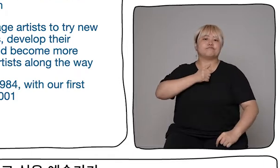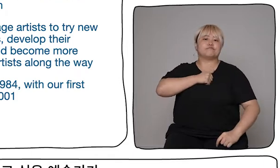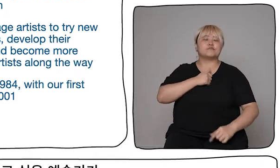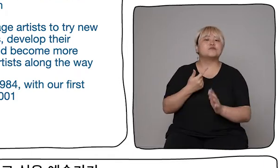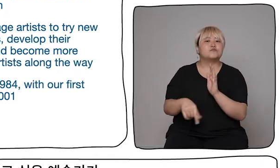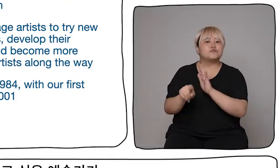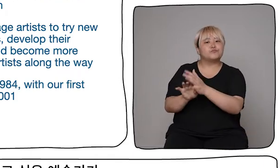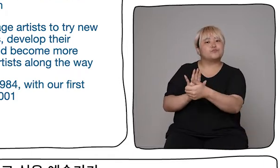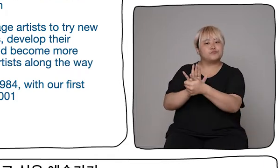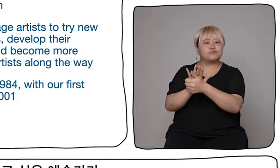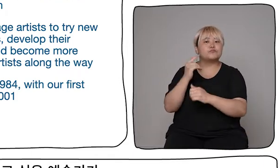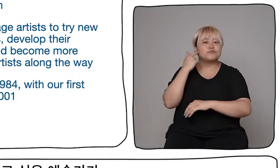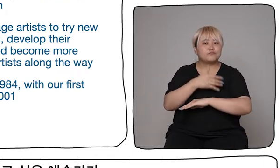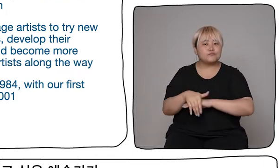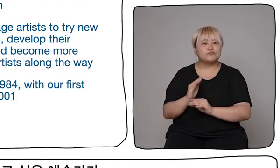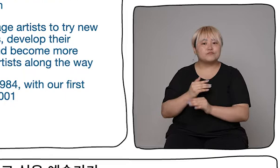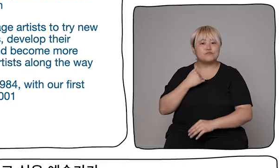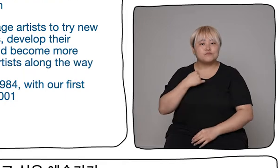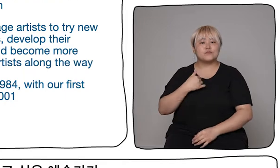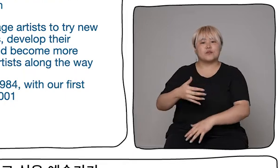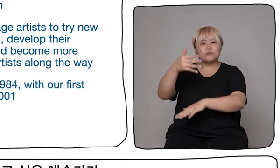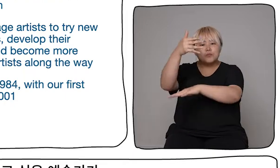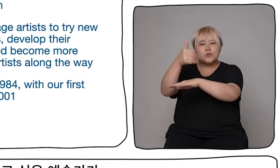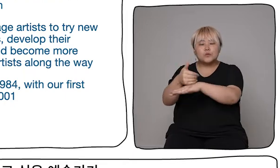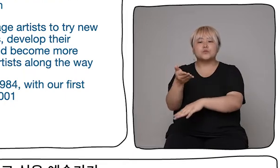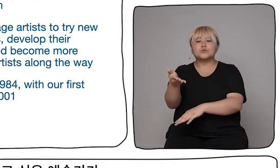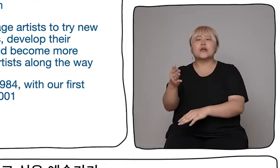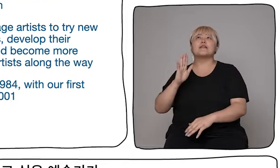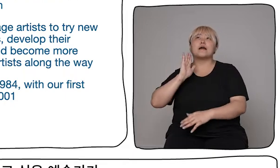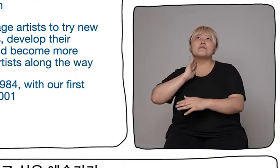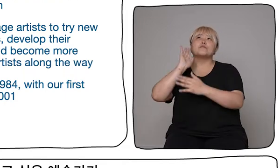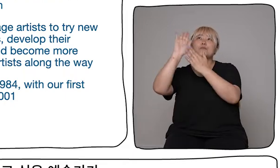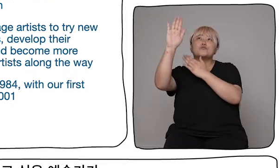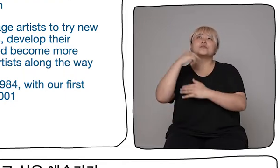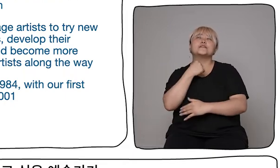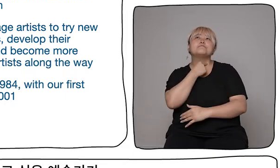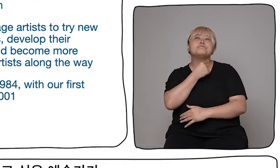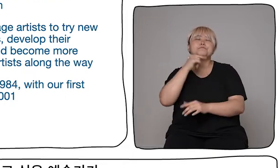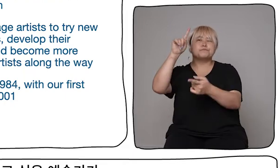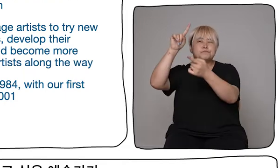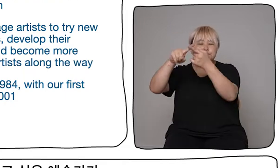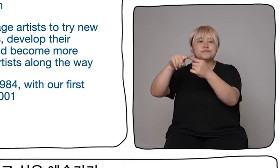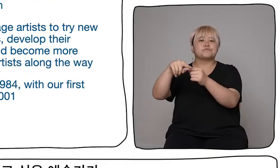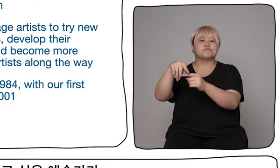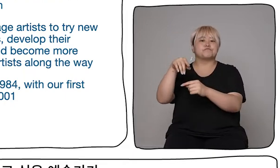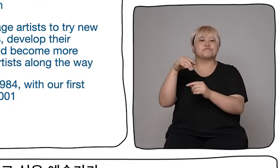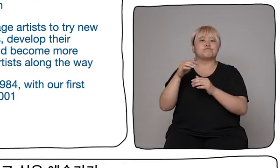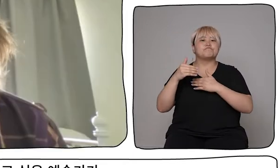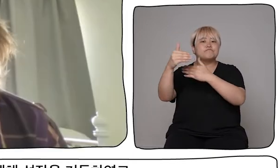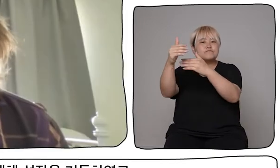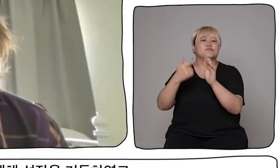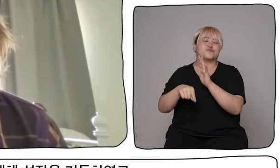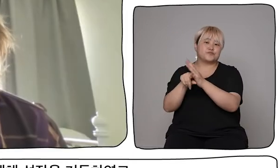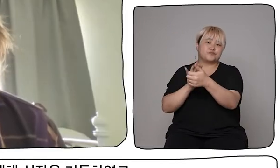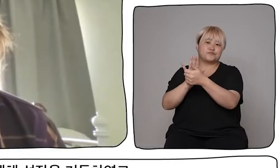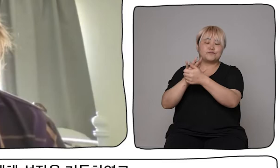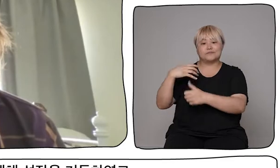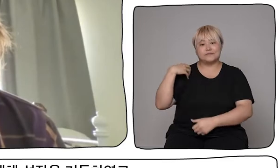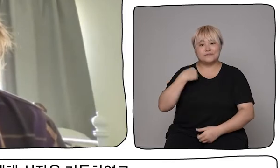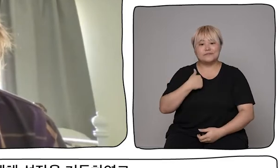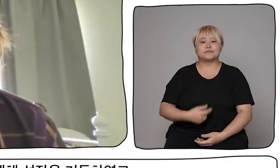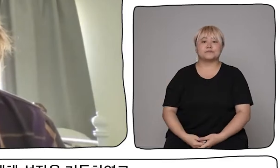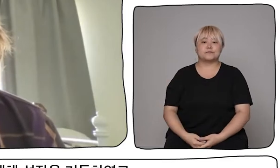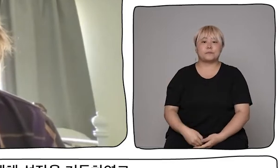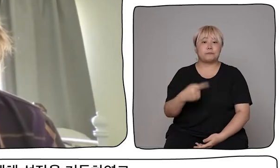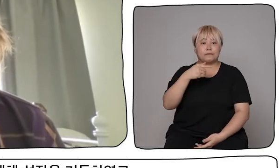To try their hand at things, to develop and to become the artists that they want to be. The organisation started